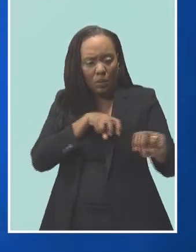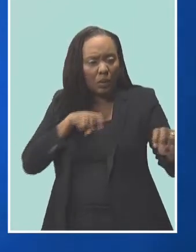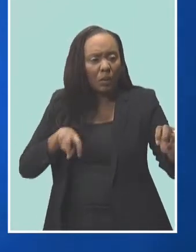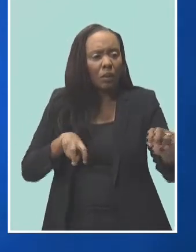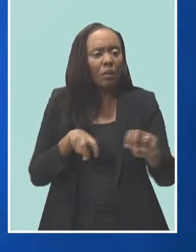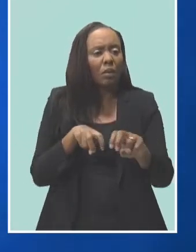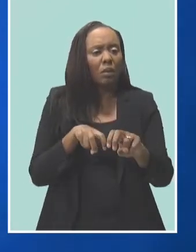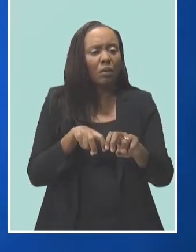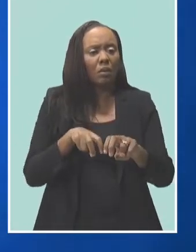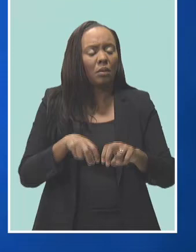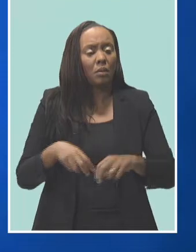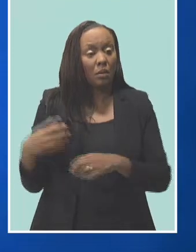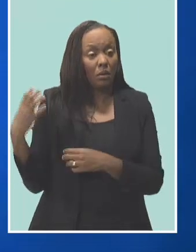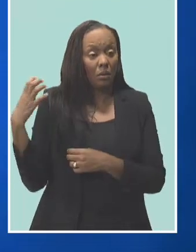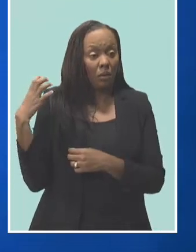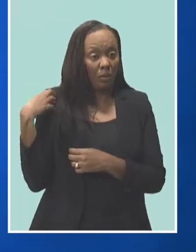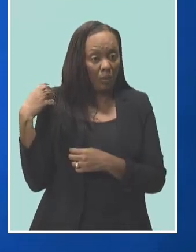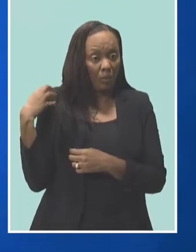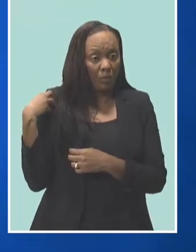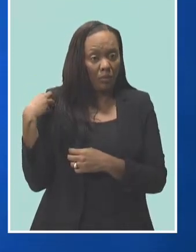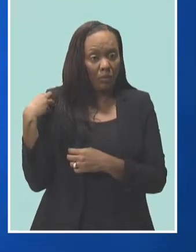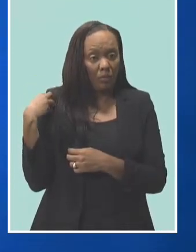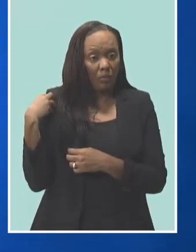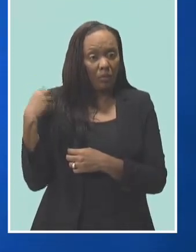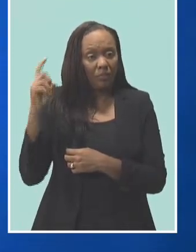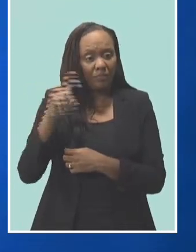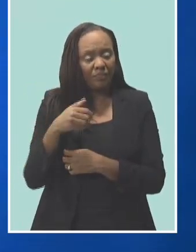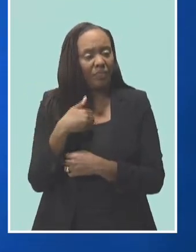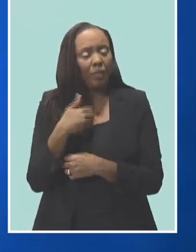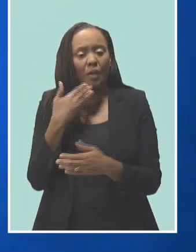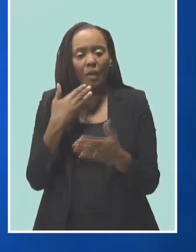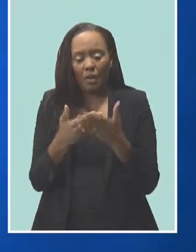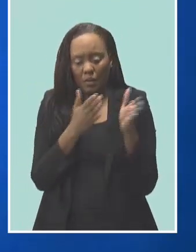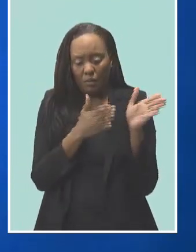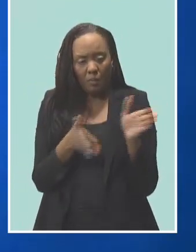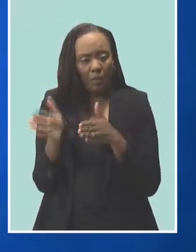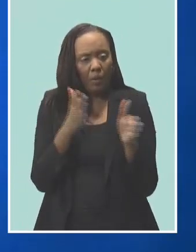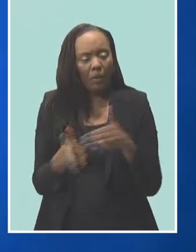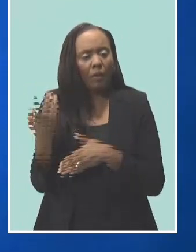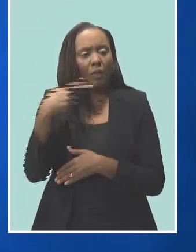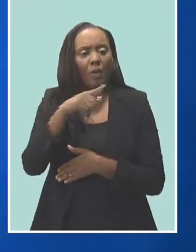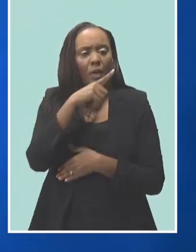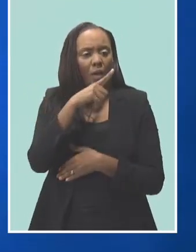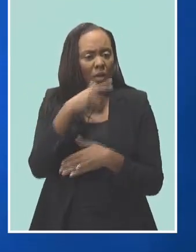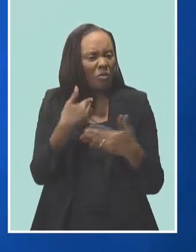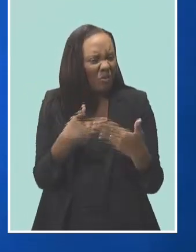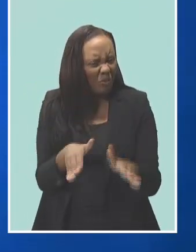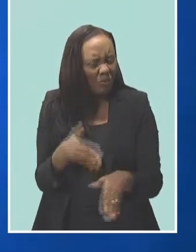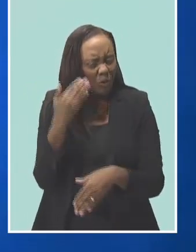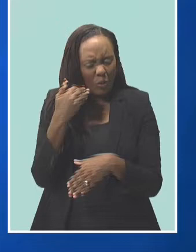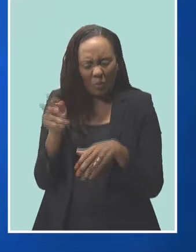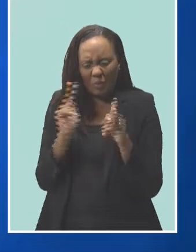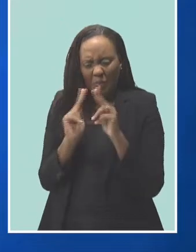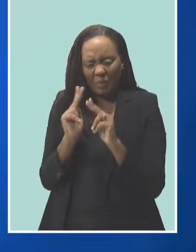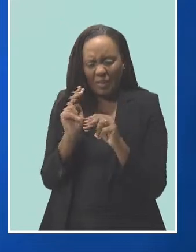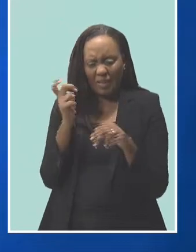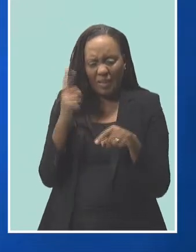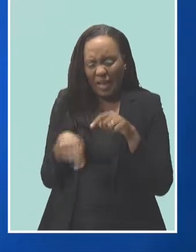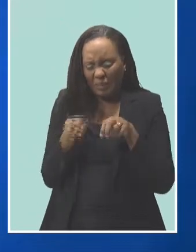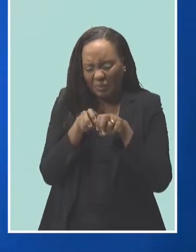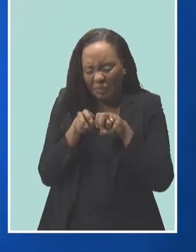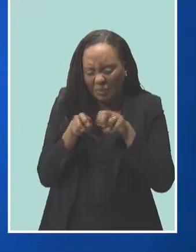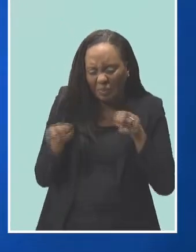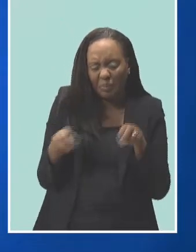people also, the employers need to ensure that they have proper arrangements in place for the lunch rooms and so on, use of